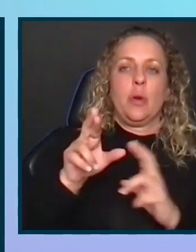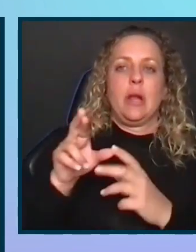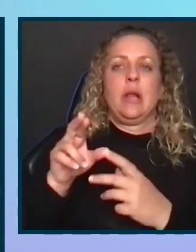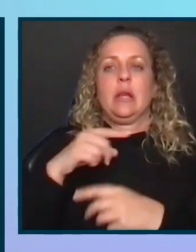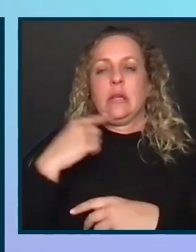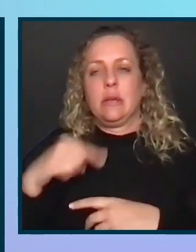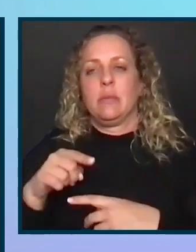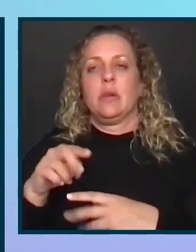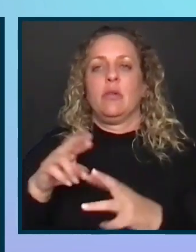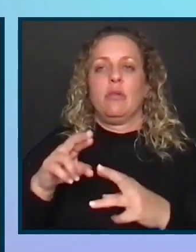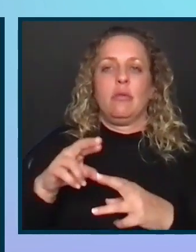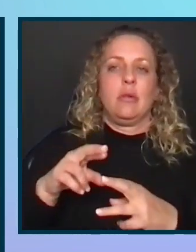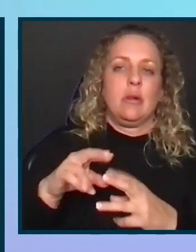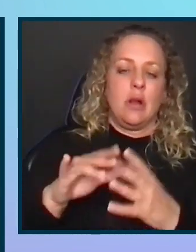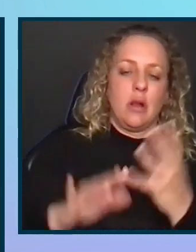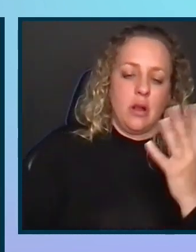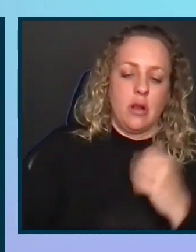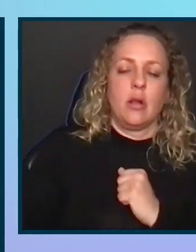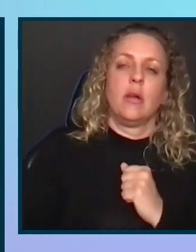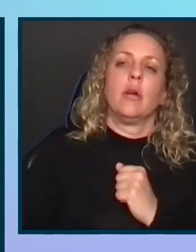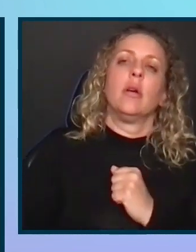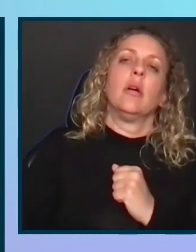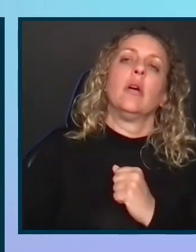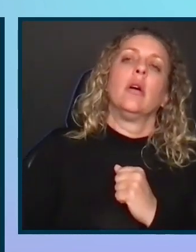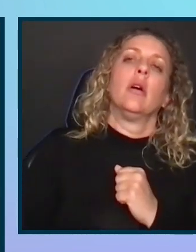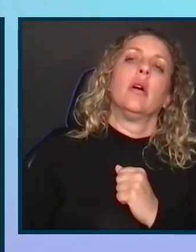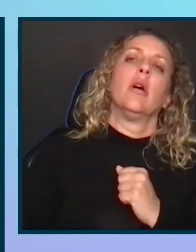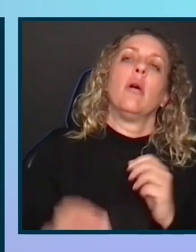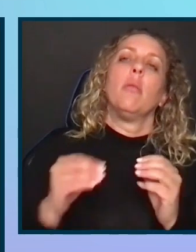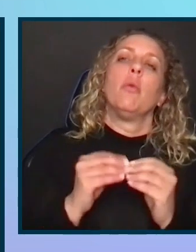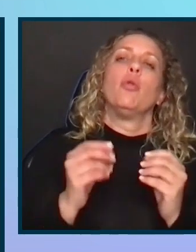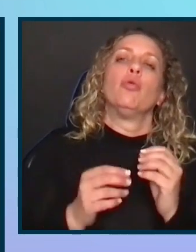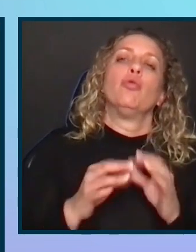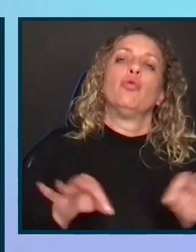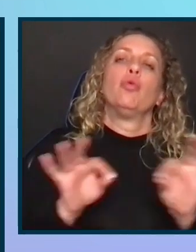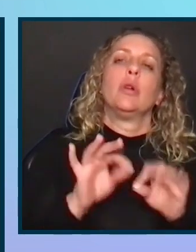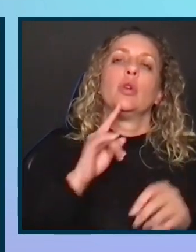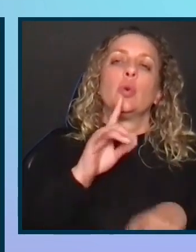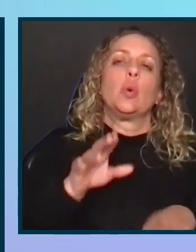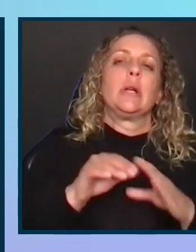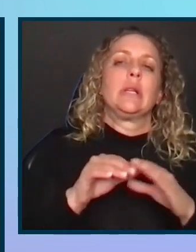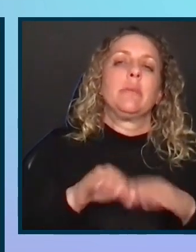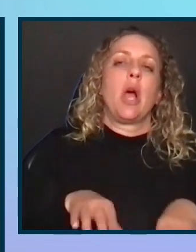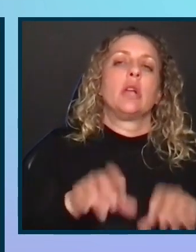assessment, impact assessment, et cetera, is most critical to accessibility adoption.